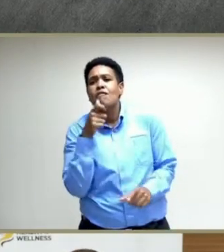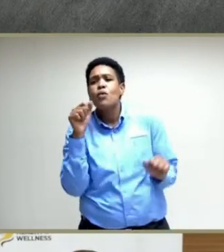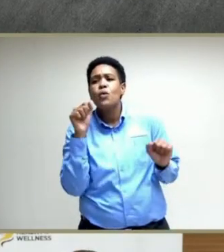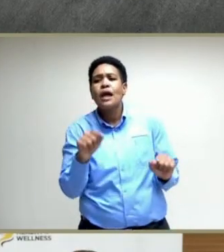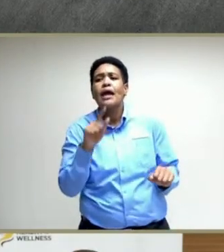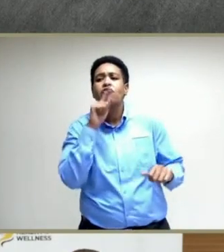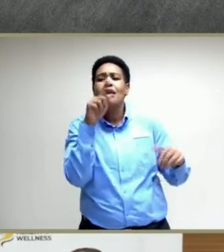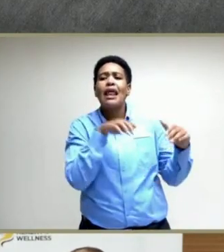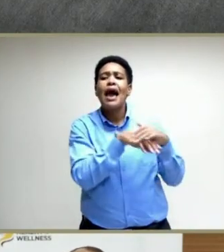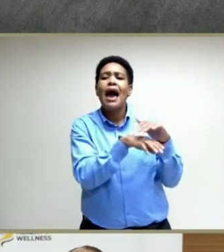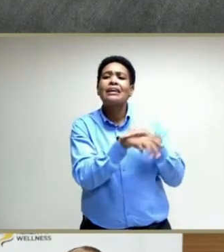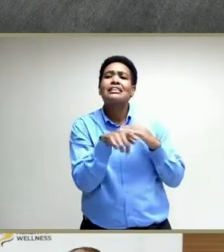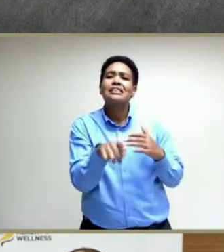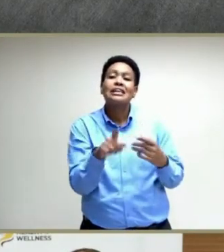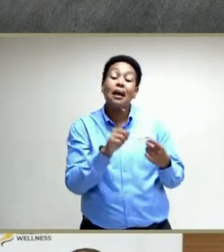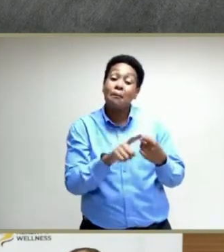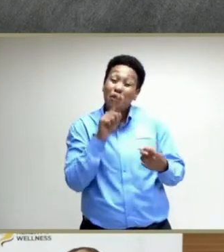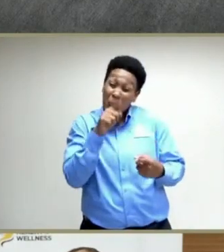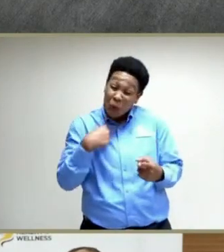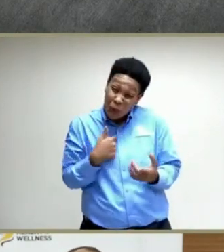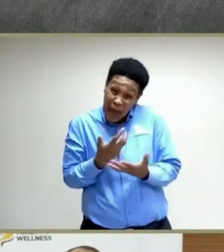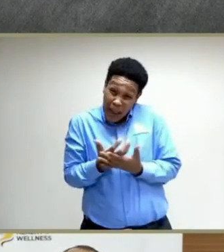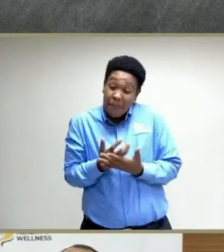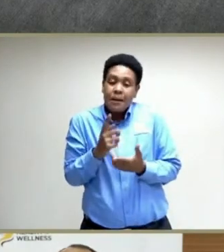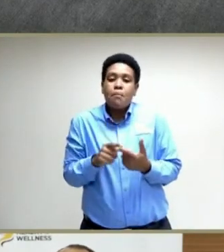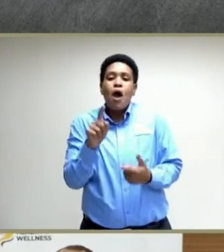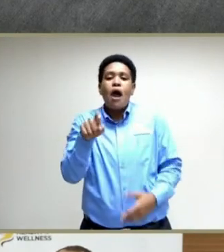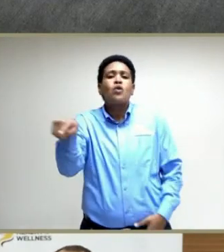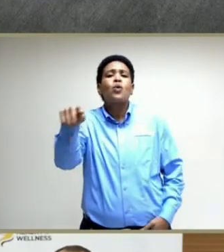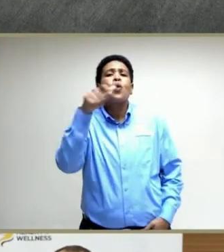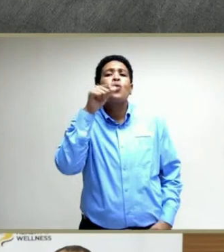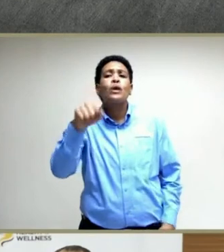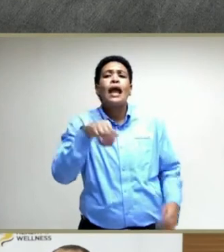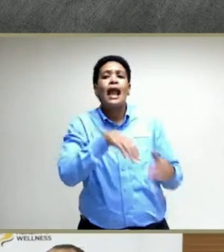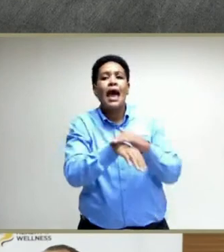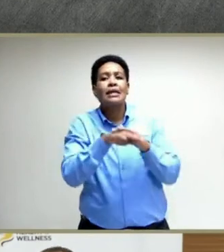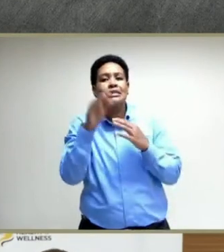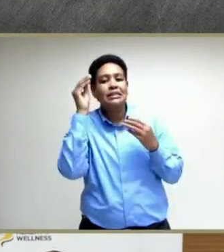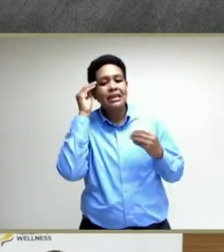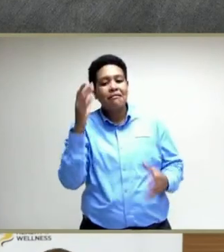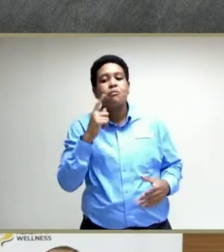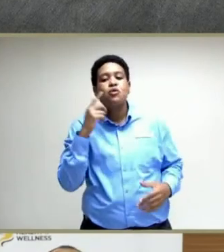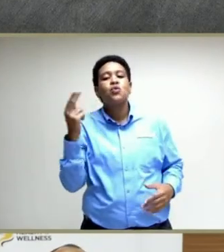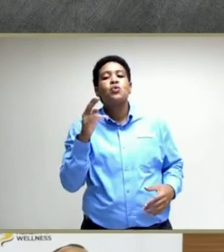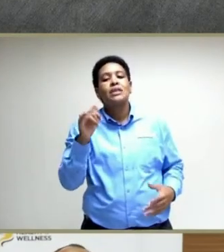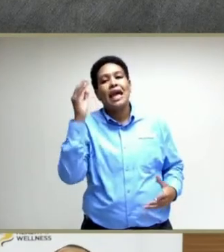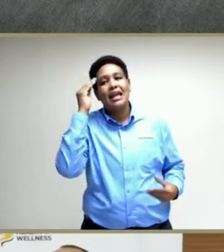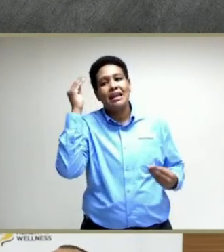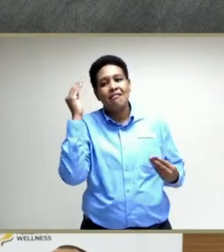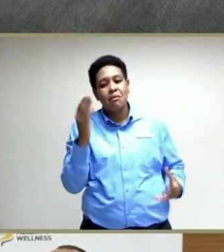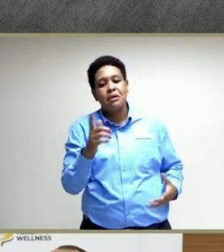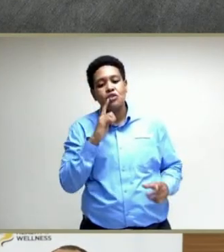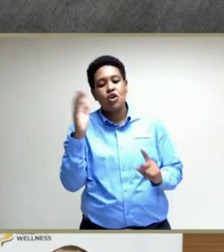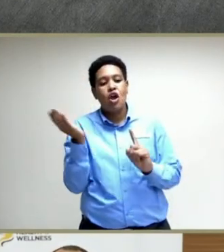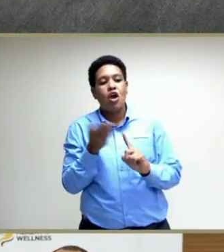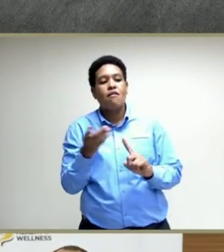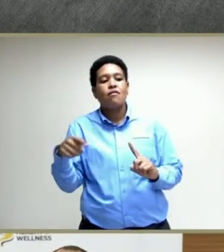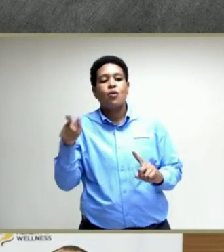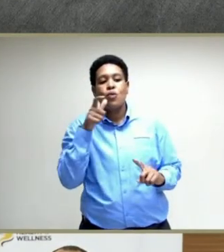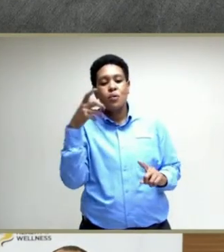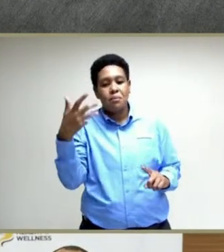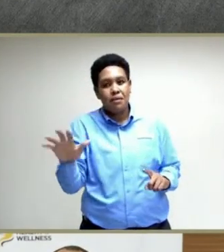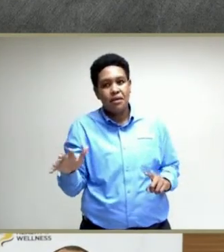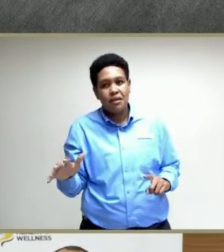access it. And we're appealing and asking to those who can access to use that information to convince those who can't.